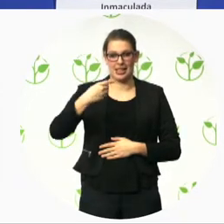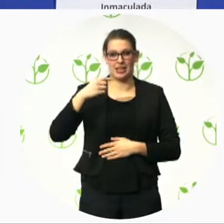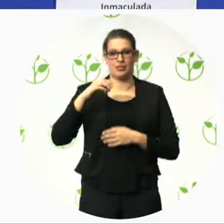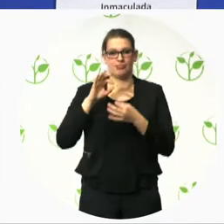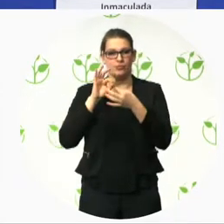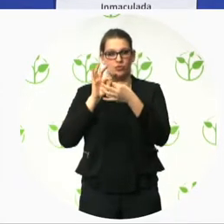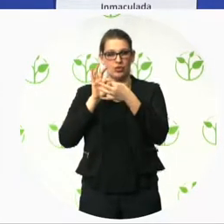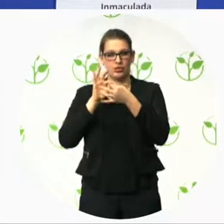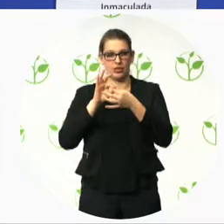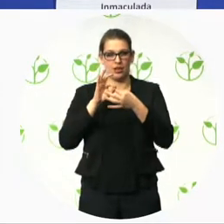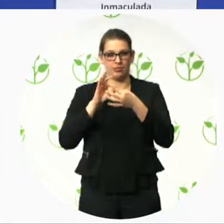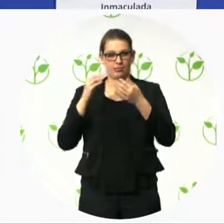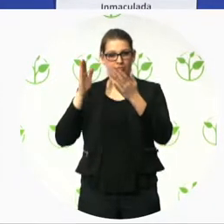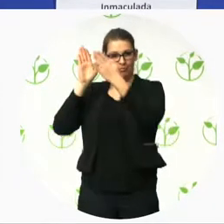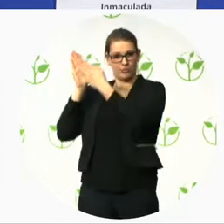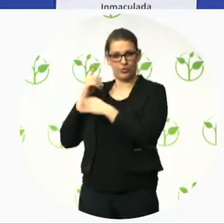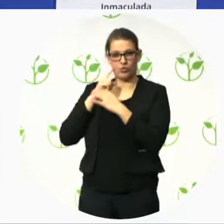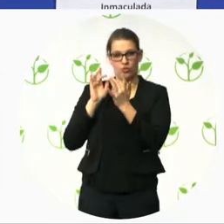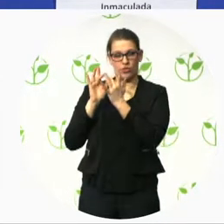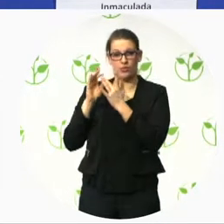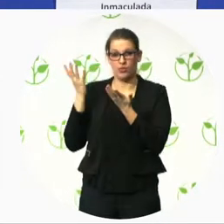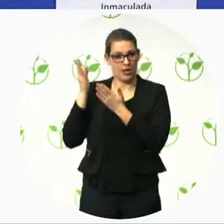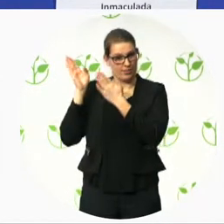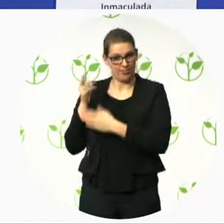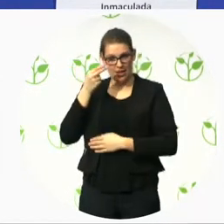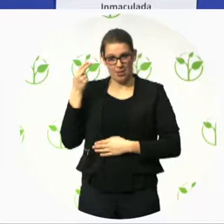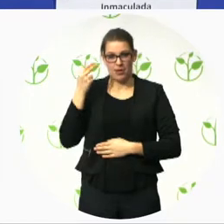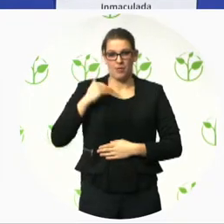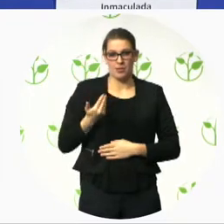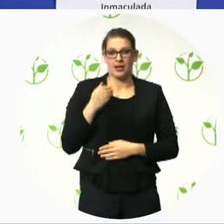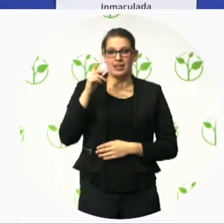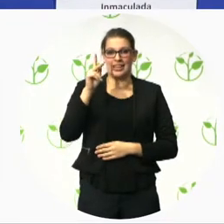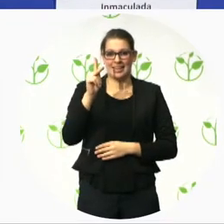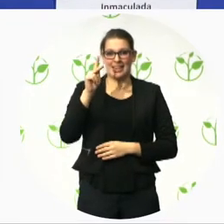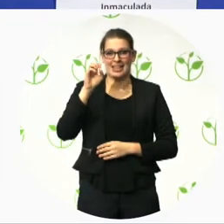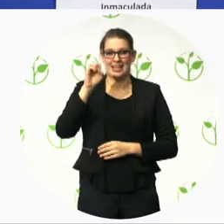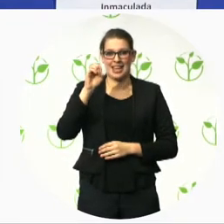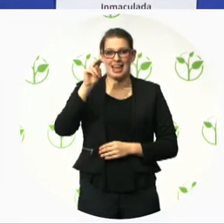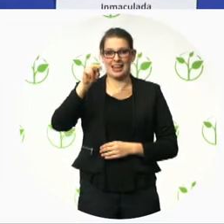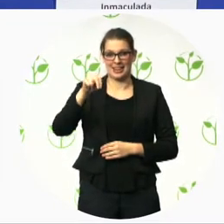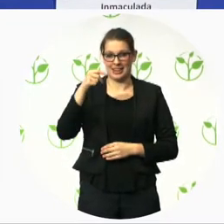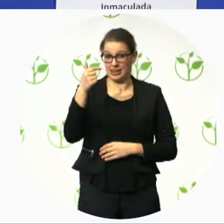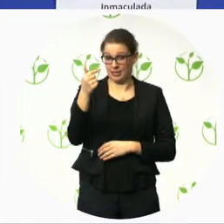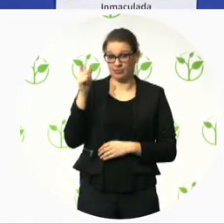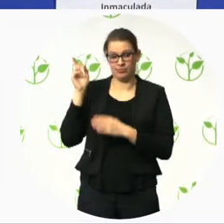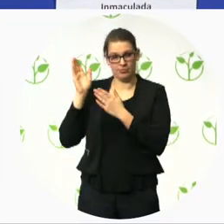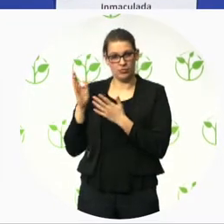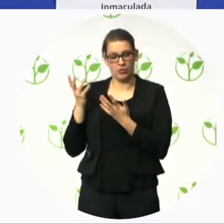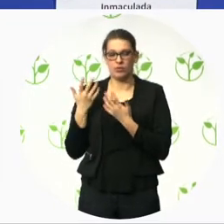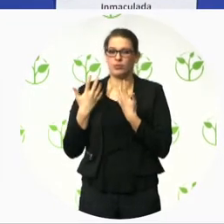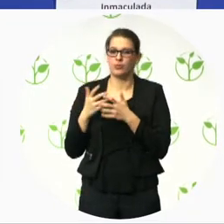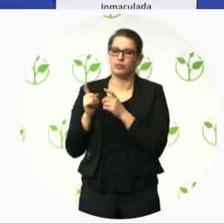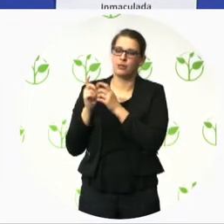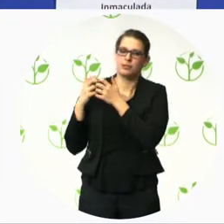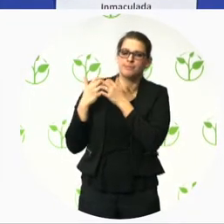Gail Kent is going to tell us what is happening in DG Connect. You can see the CVs, by the way, of all the